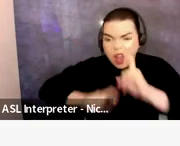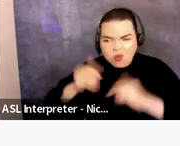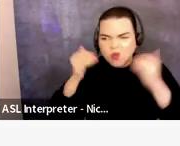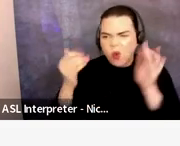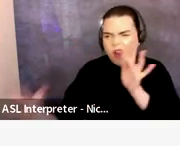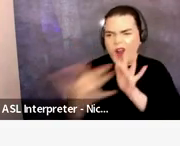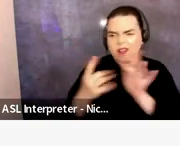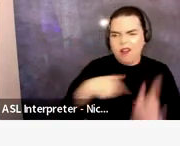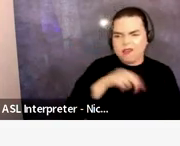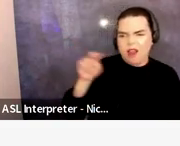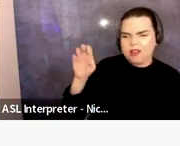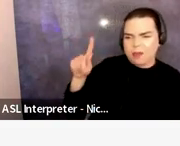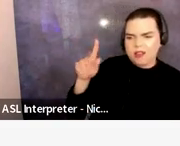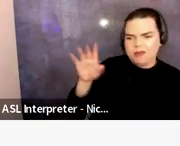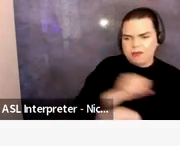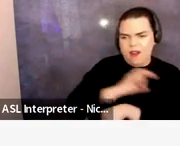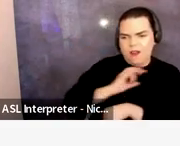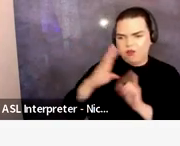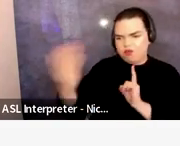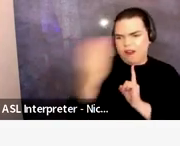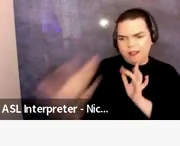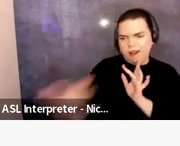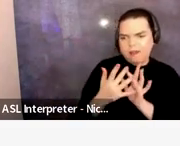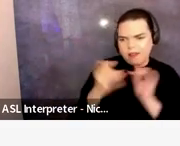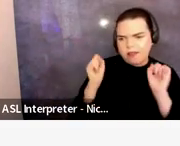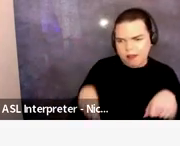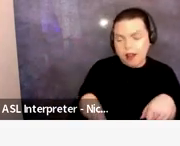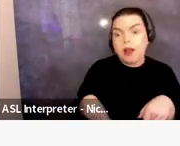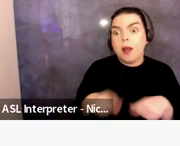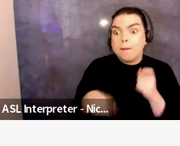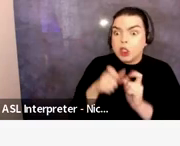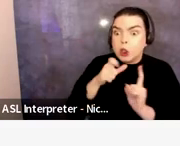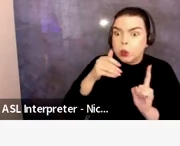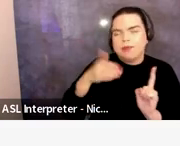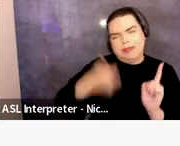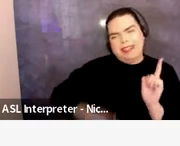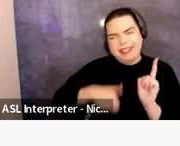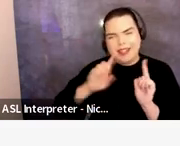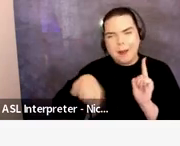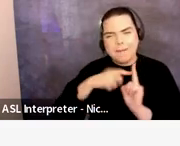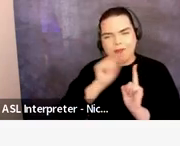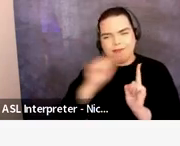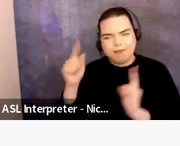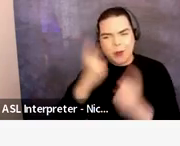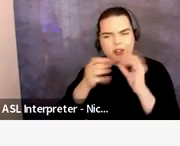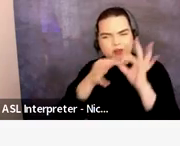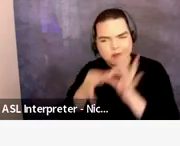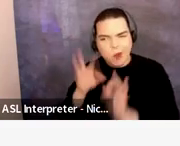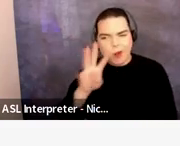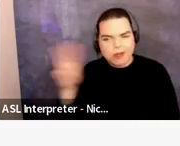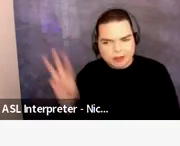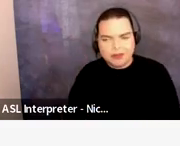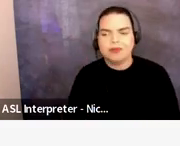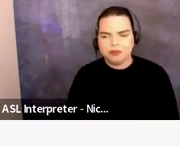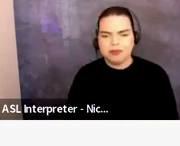NTP staff directly. Particularly you should contact me about questions with the portal. I'll